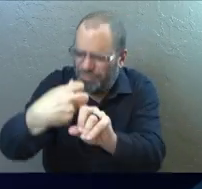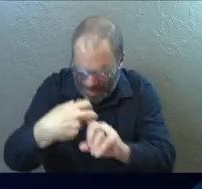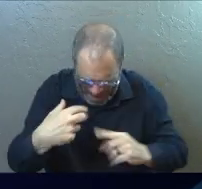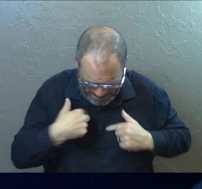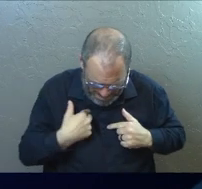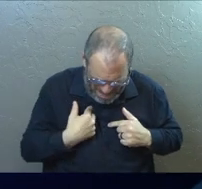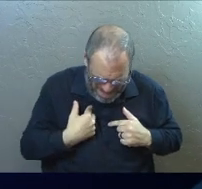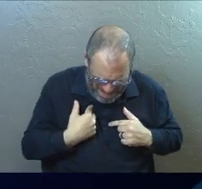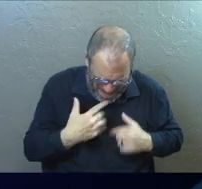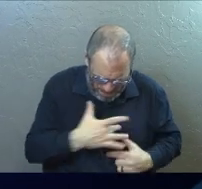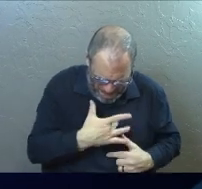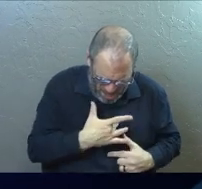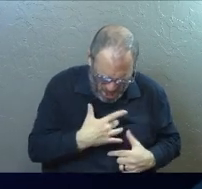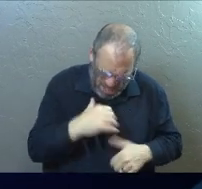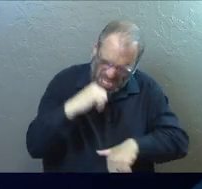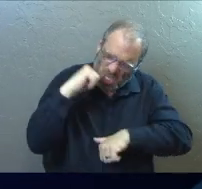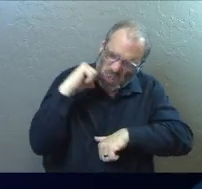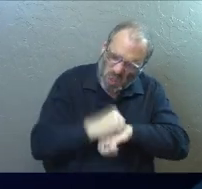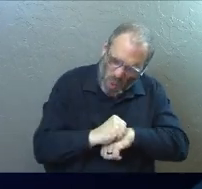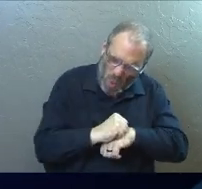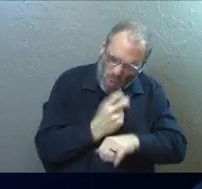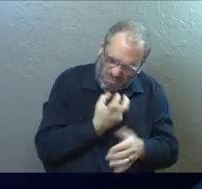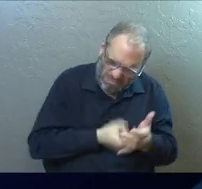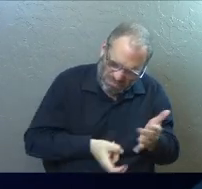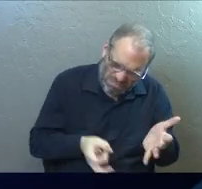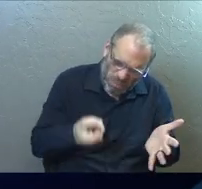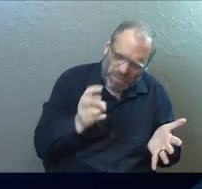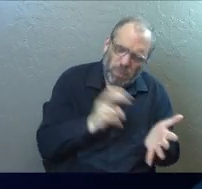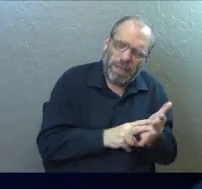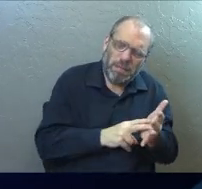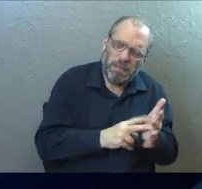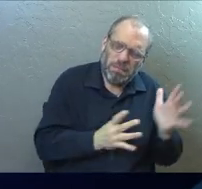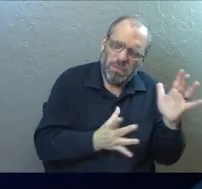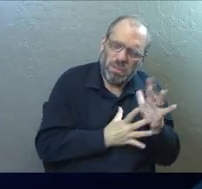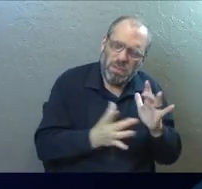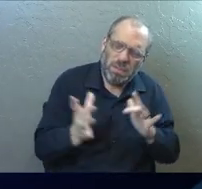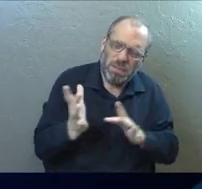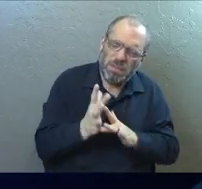resurrect our heart of stone, Jesus.